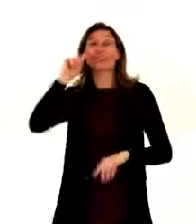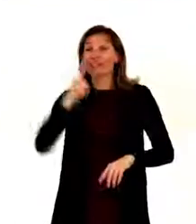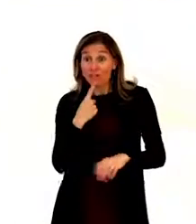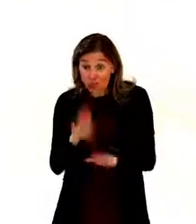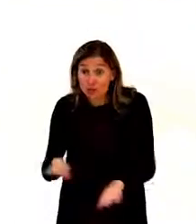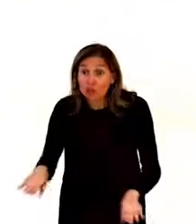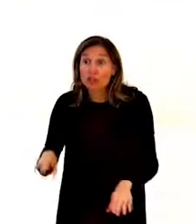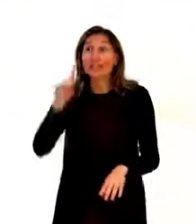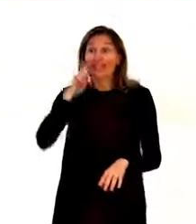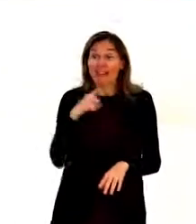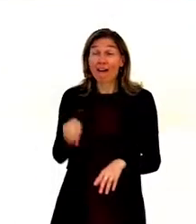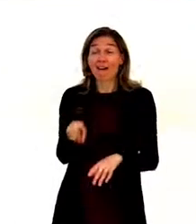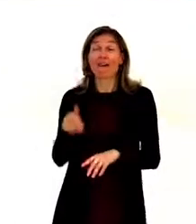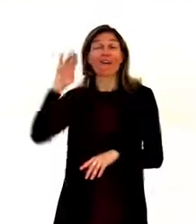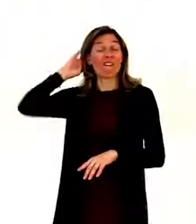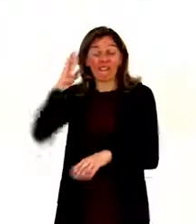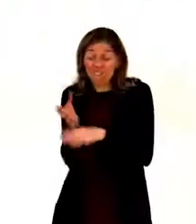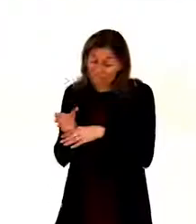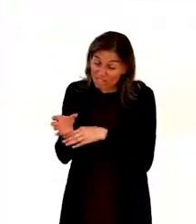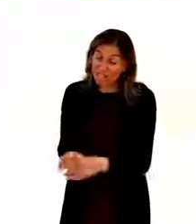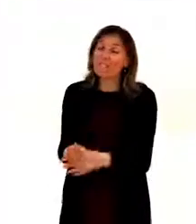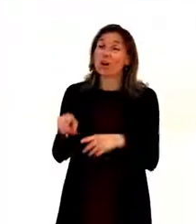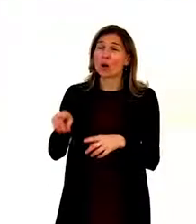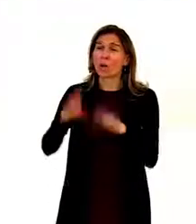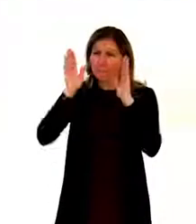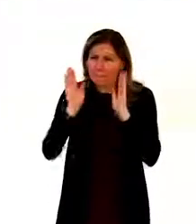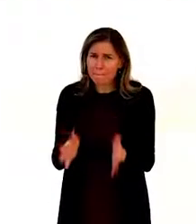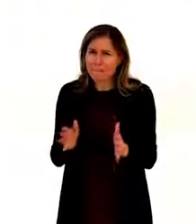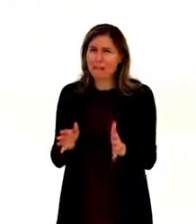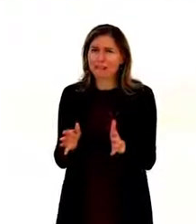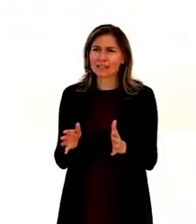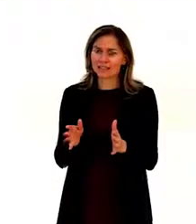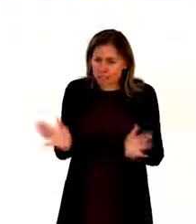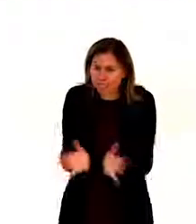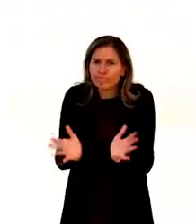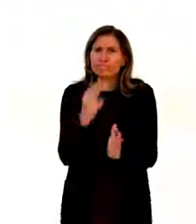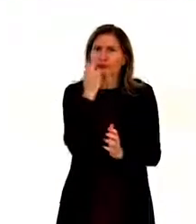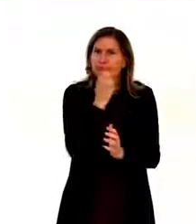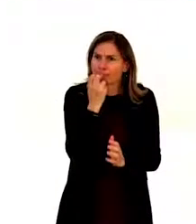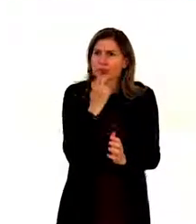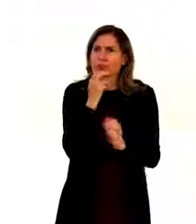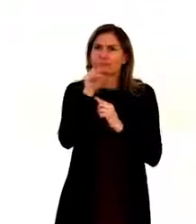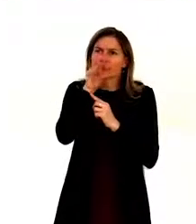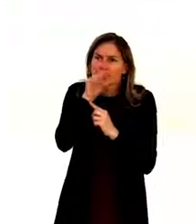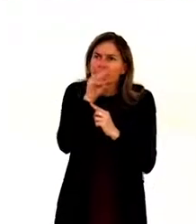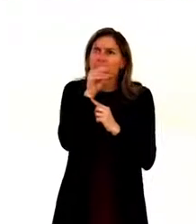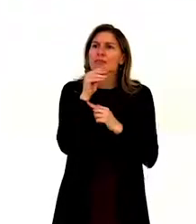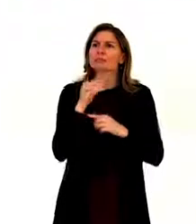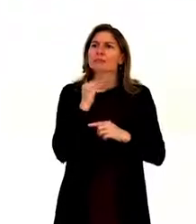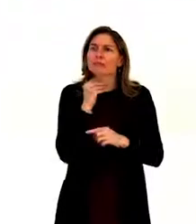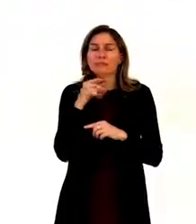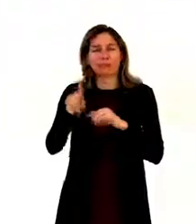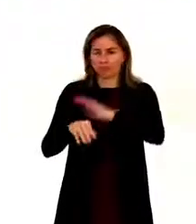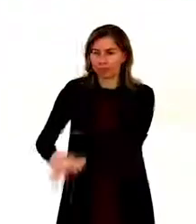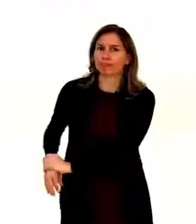were forced to try to develop speech. And they were prohibited to